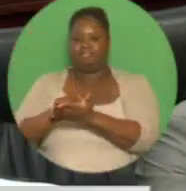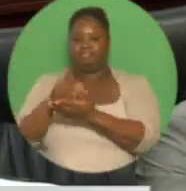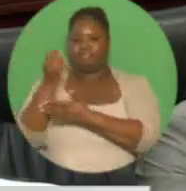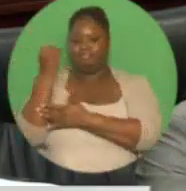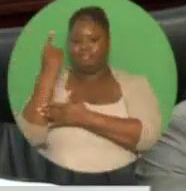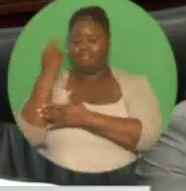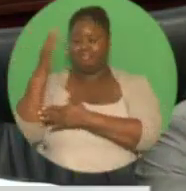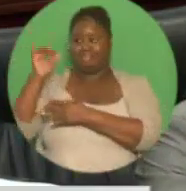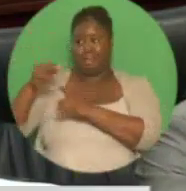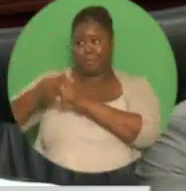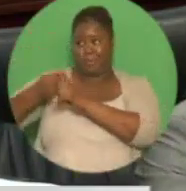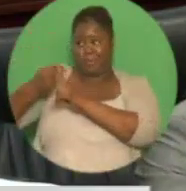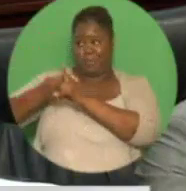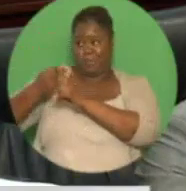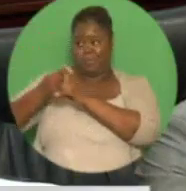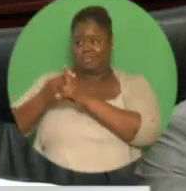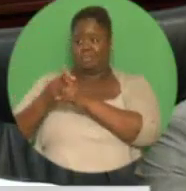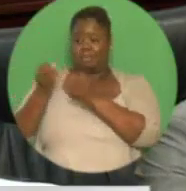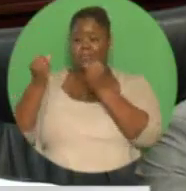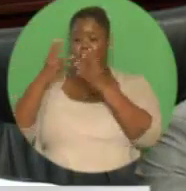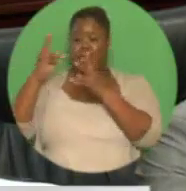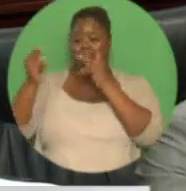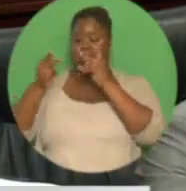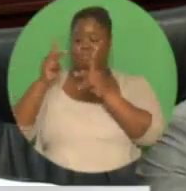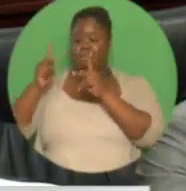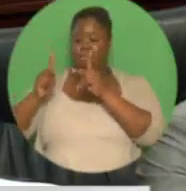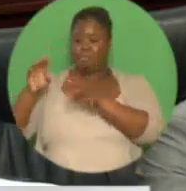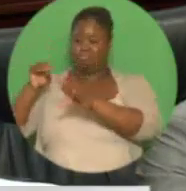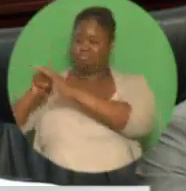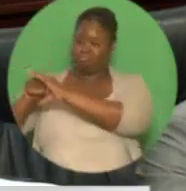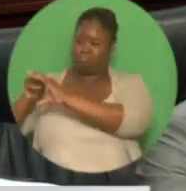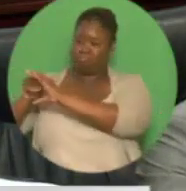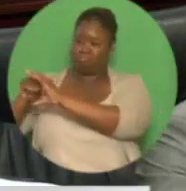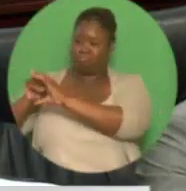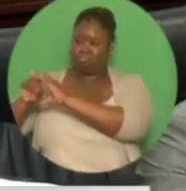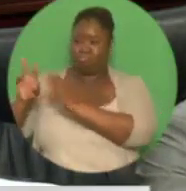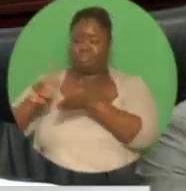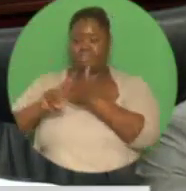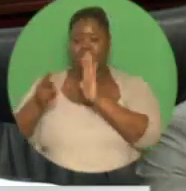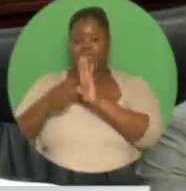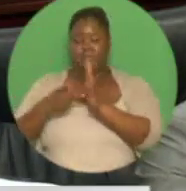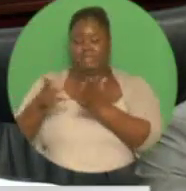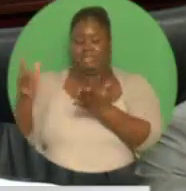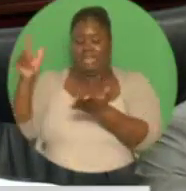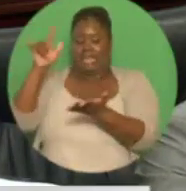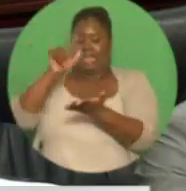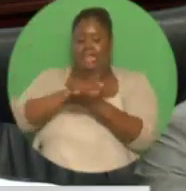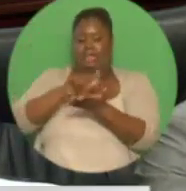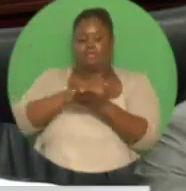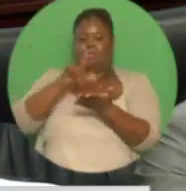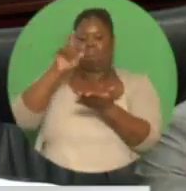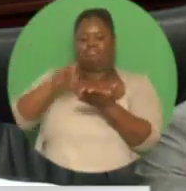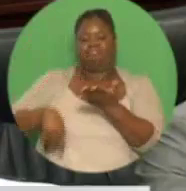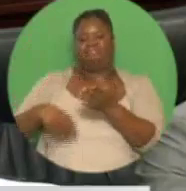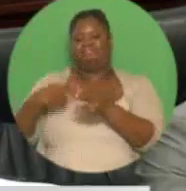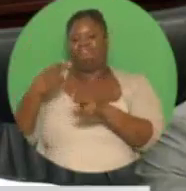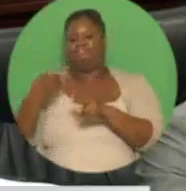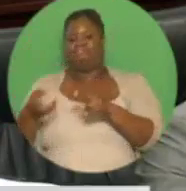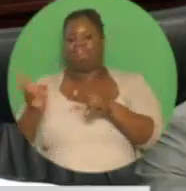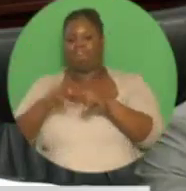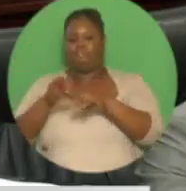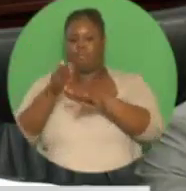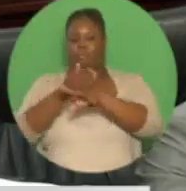Resort will attract a higher level of airlift. The construction of a new terminal at the ANR Robinson International Airport